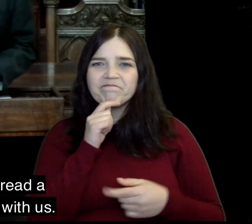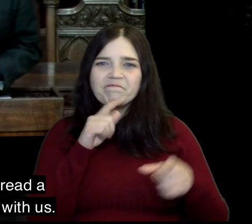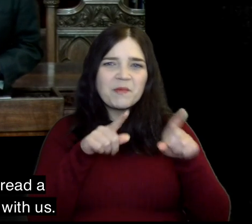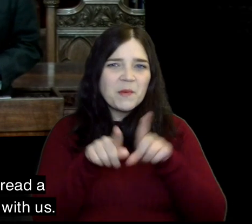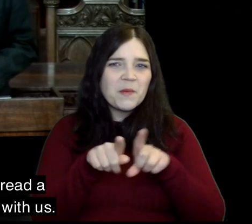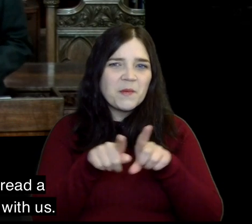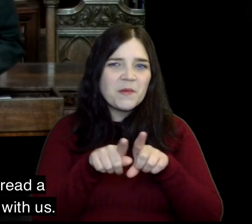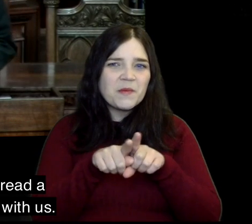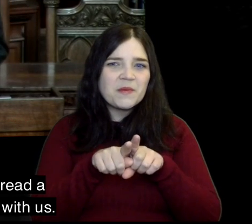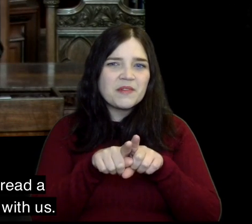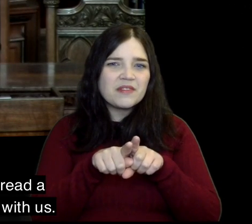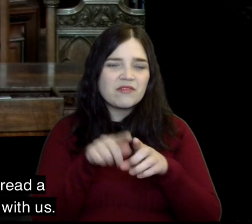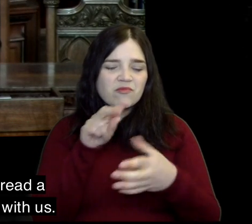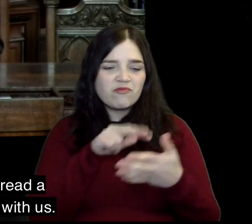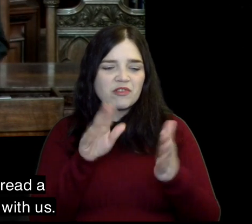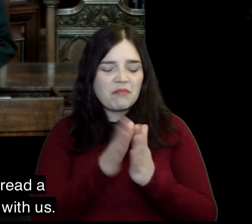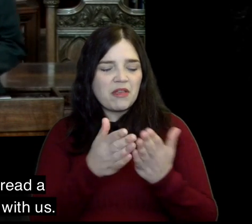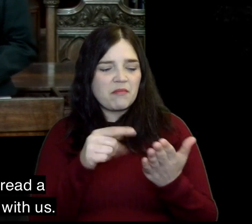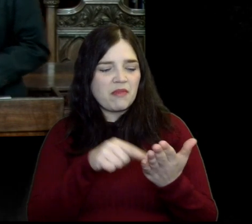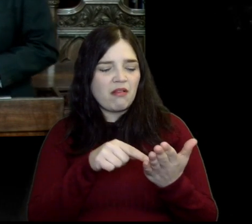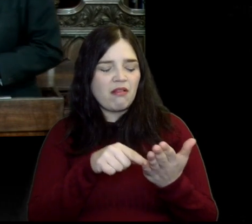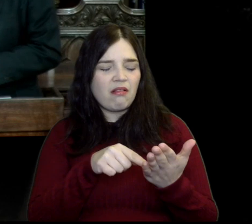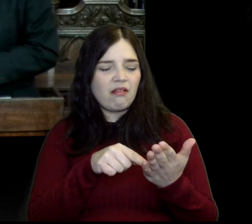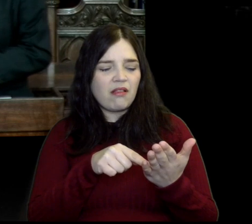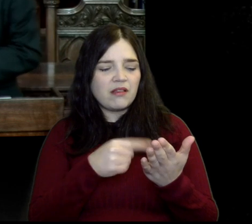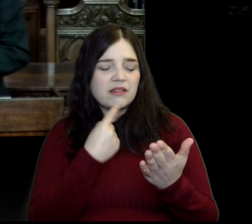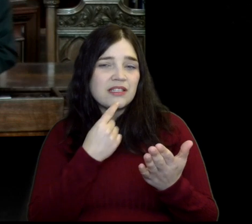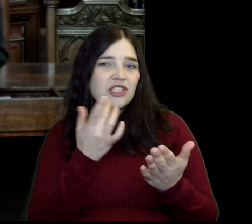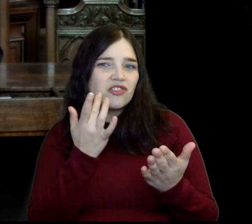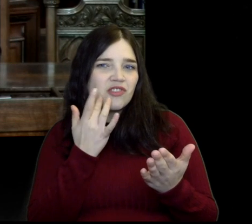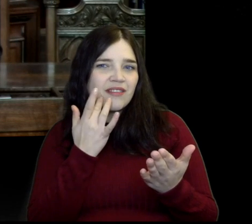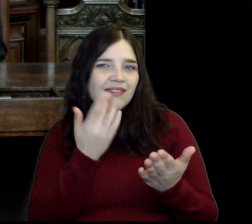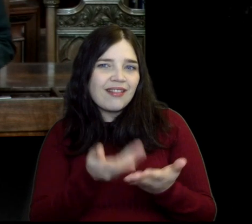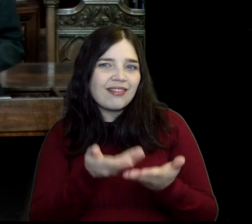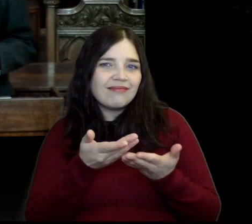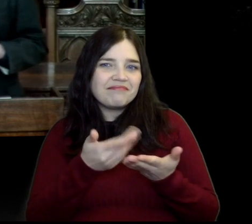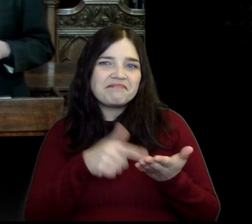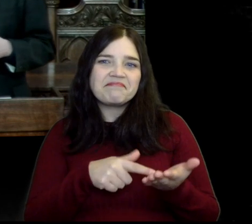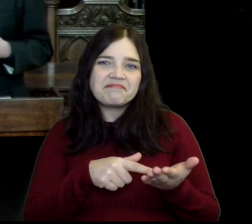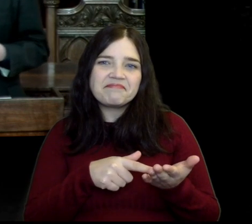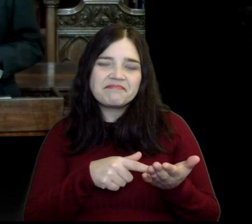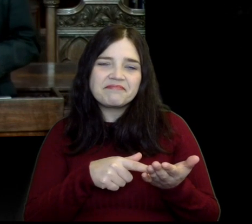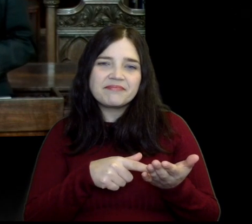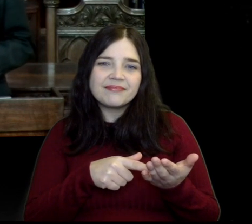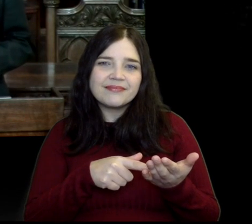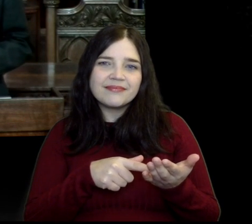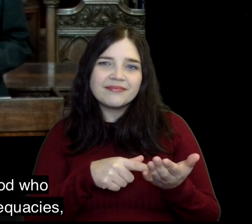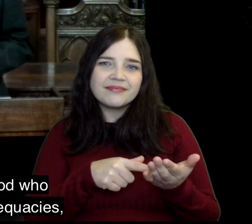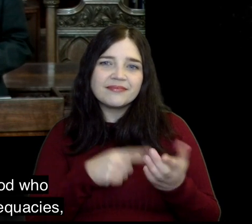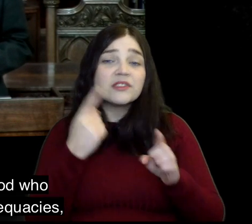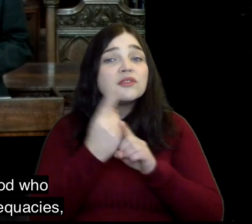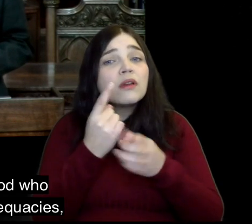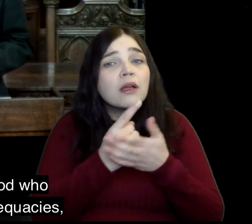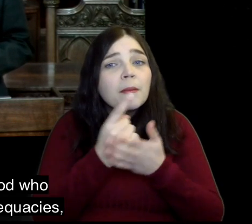And yet we also read a Bible that deals gently with us